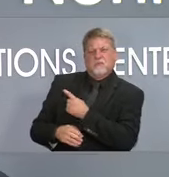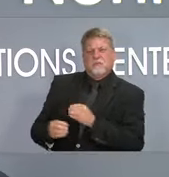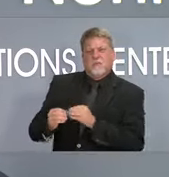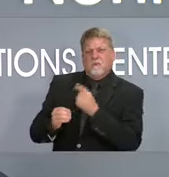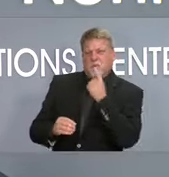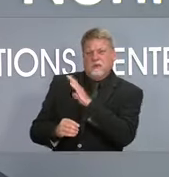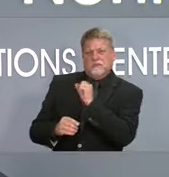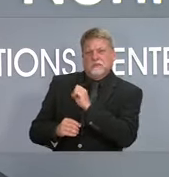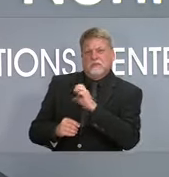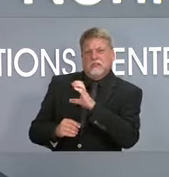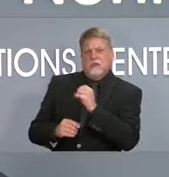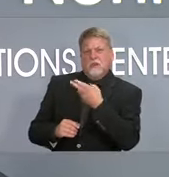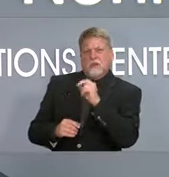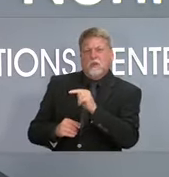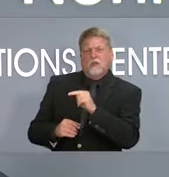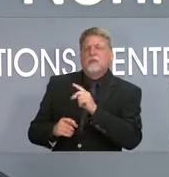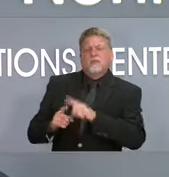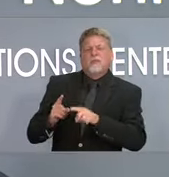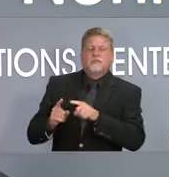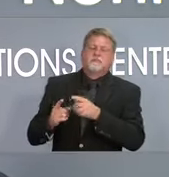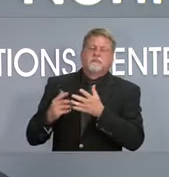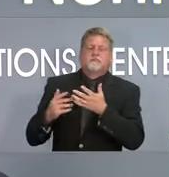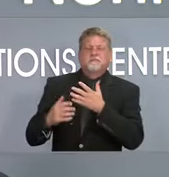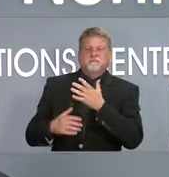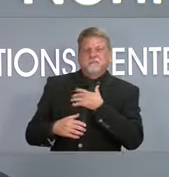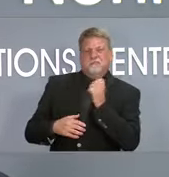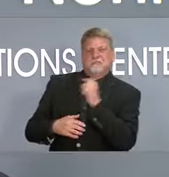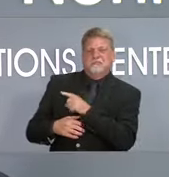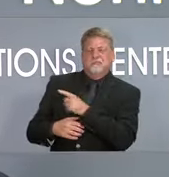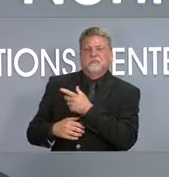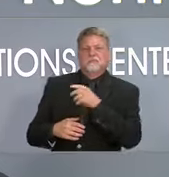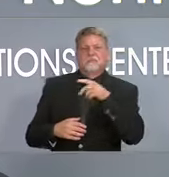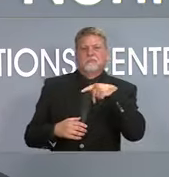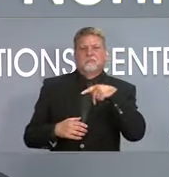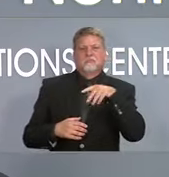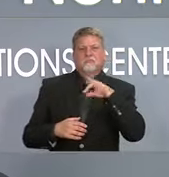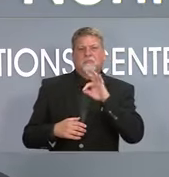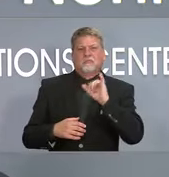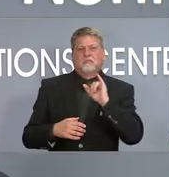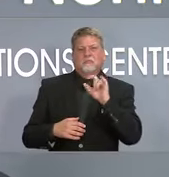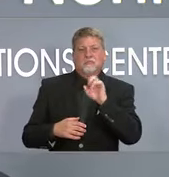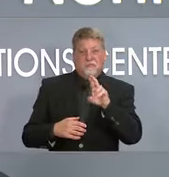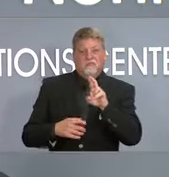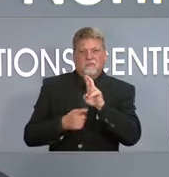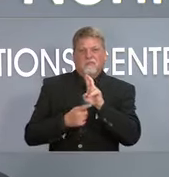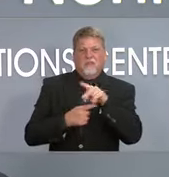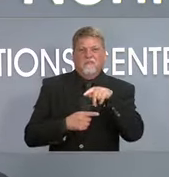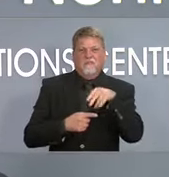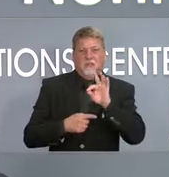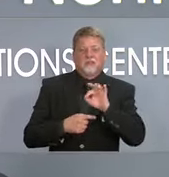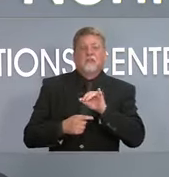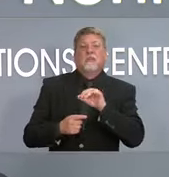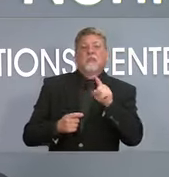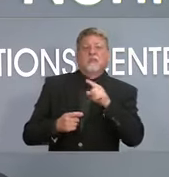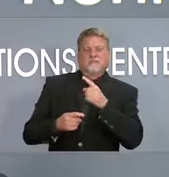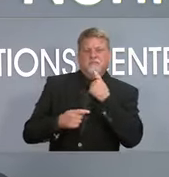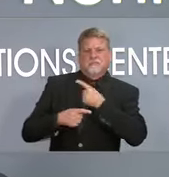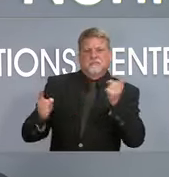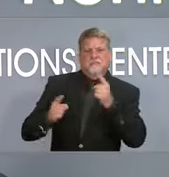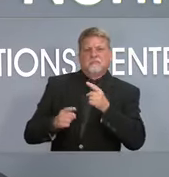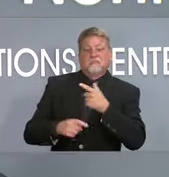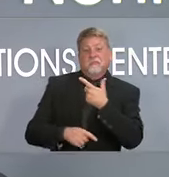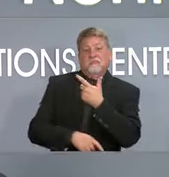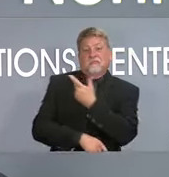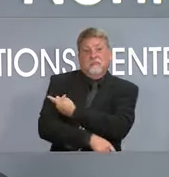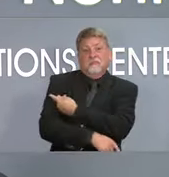my first one is on immunizations. Pfizer signaled that they have or will be seeking FDA approval for a vaccine for